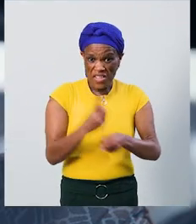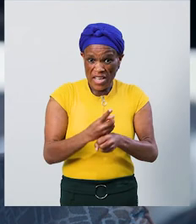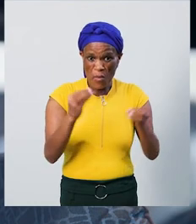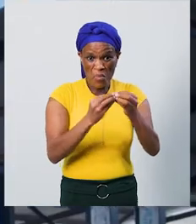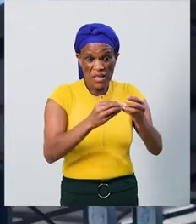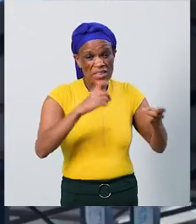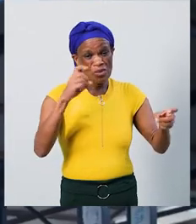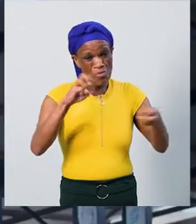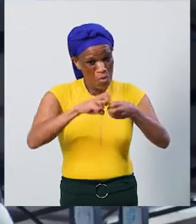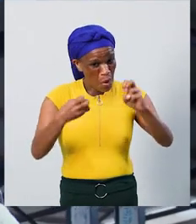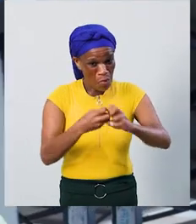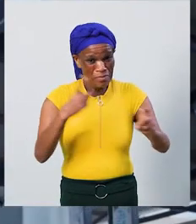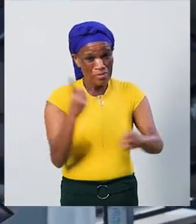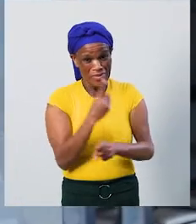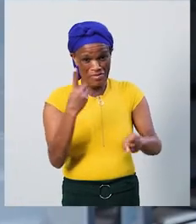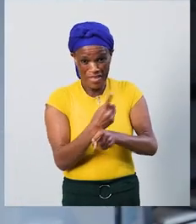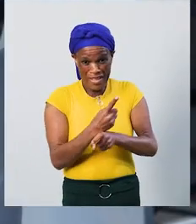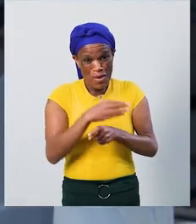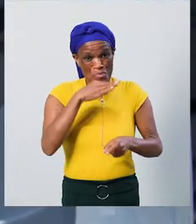the doctors to The